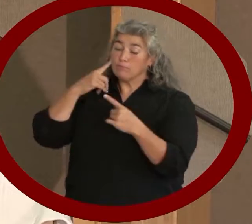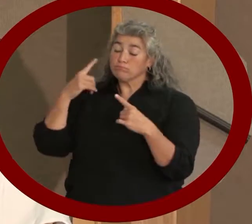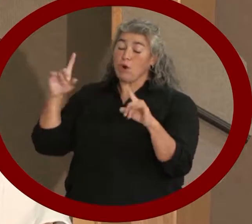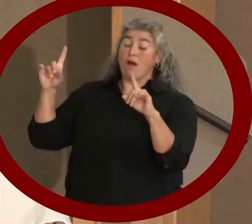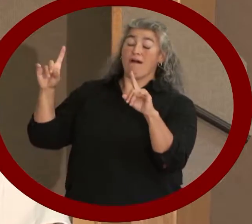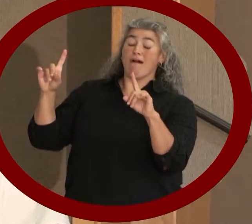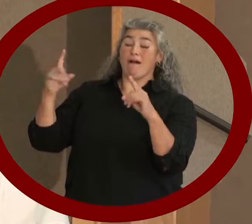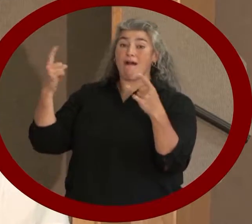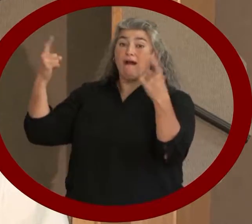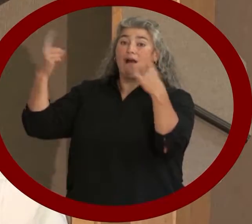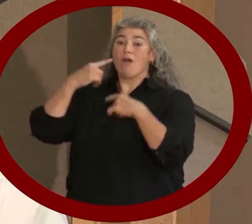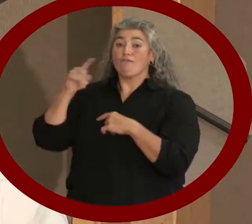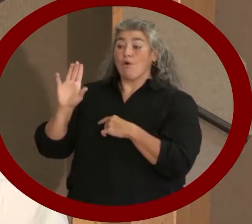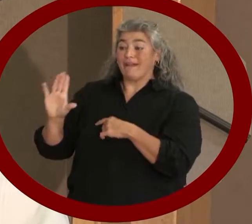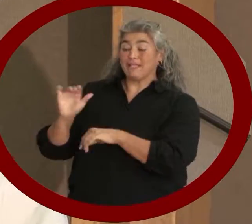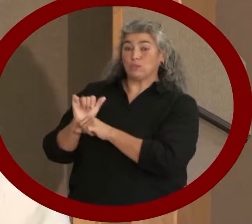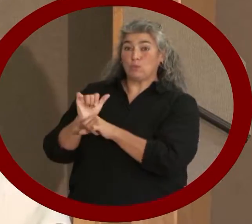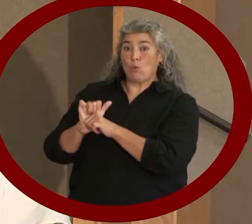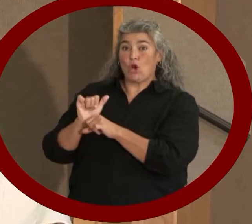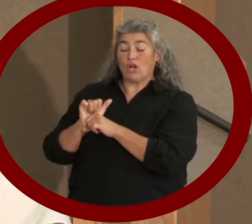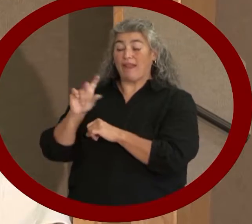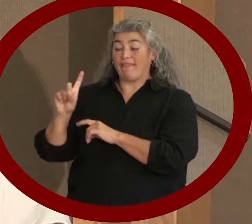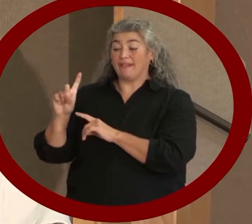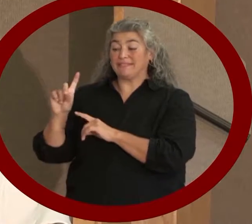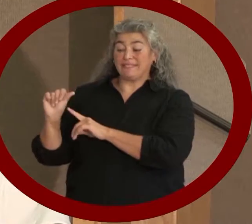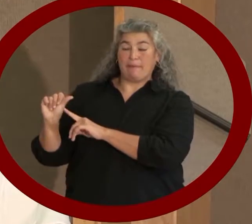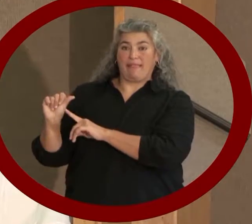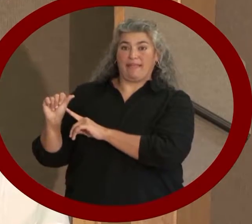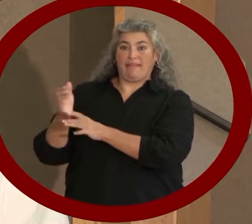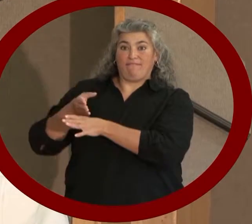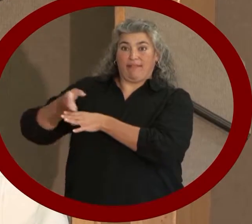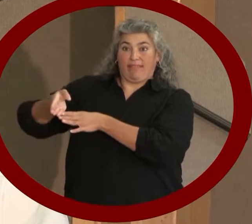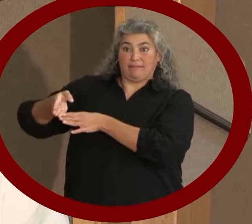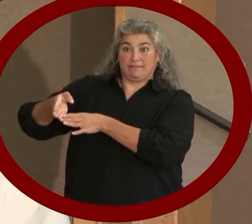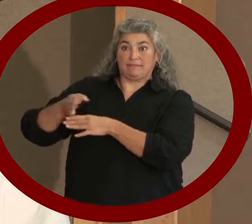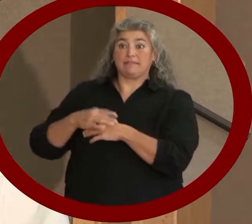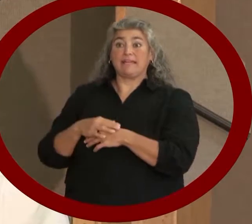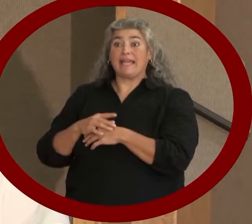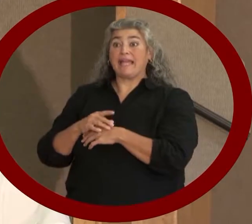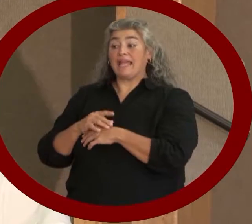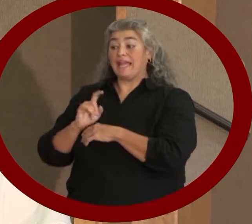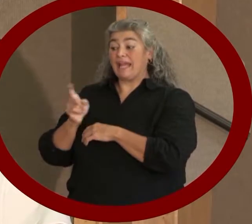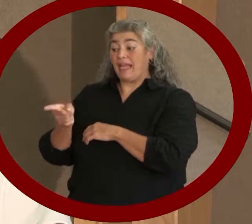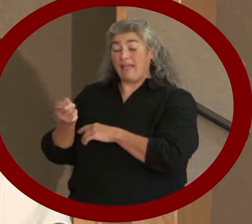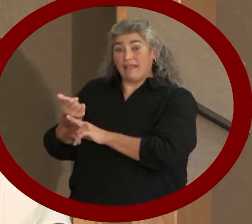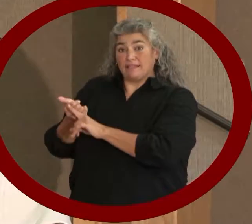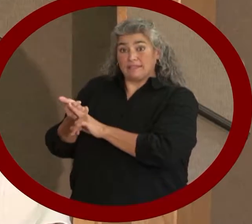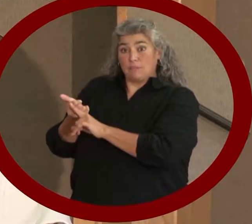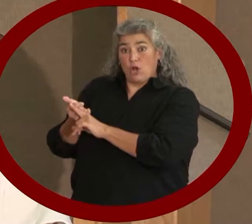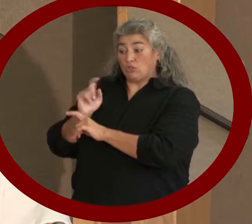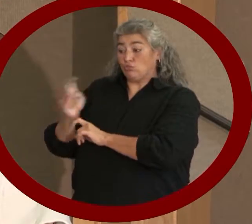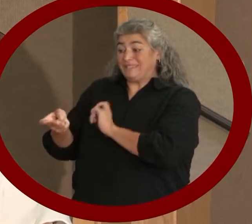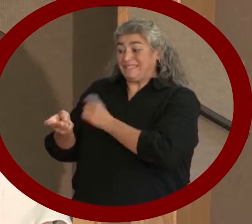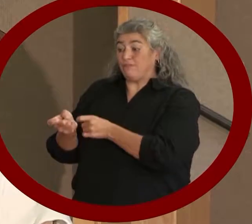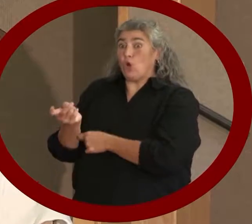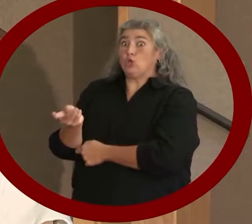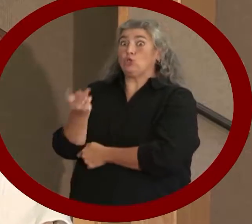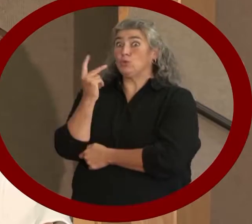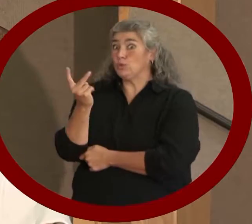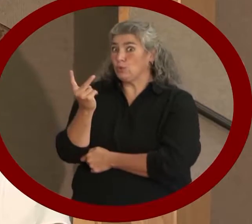acknowledged for his work in the disability field. In fact, he's received two presidential citations.